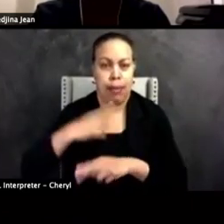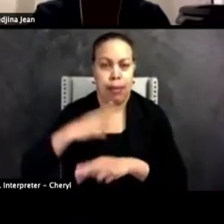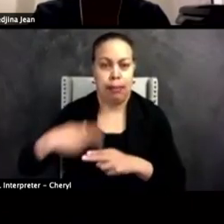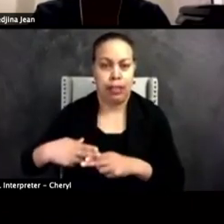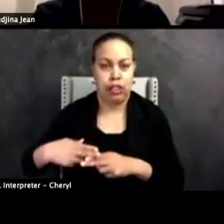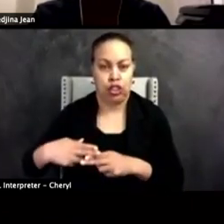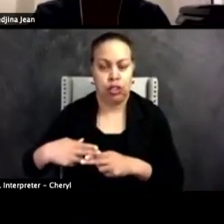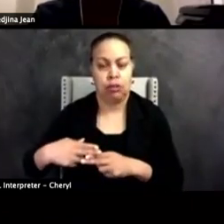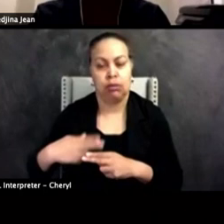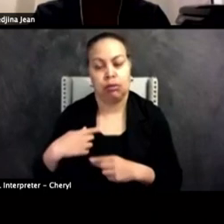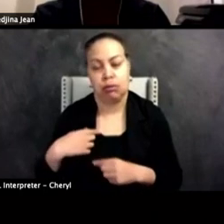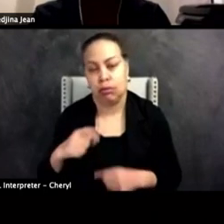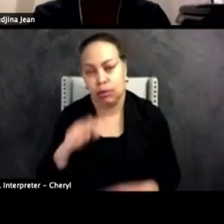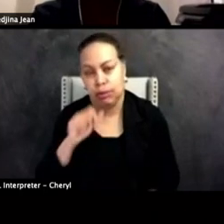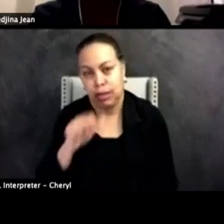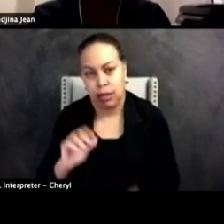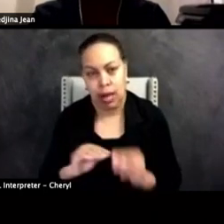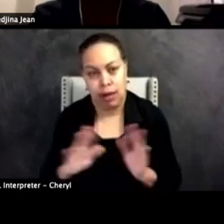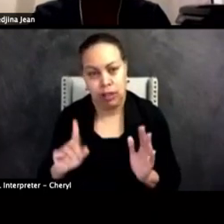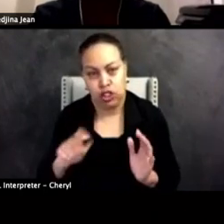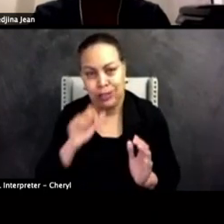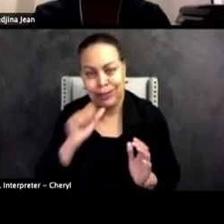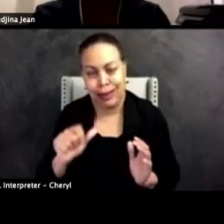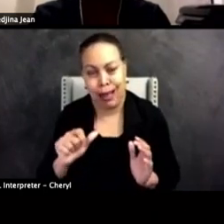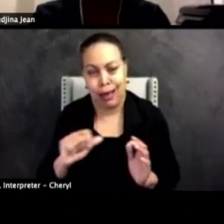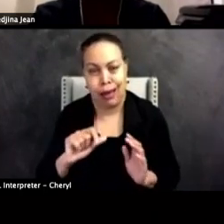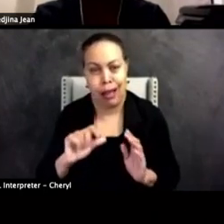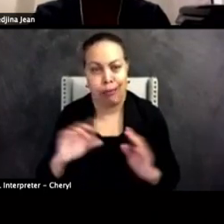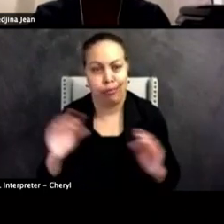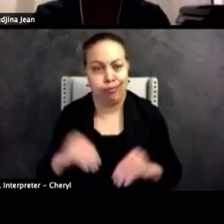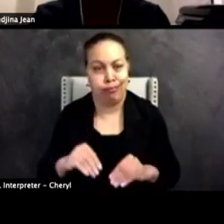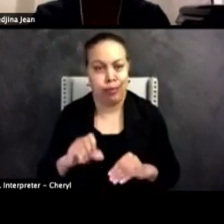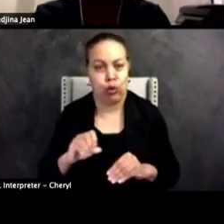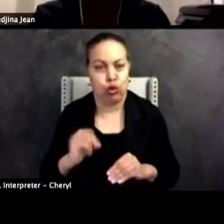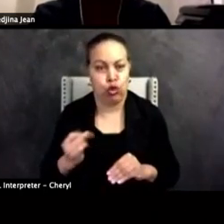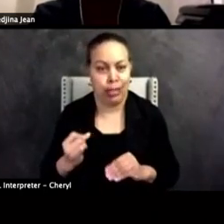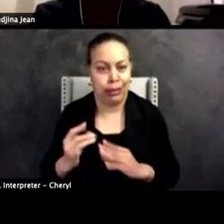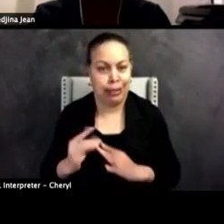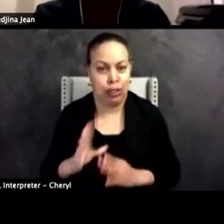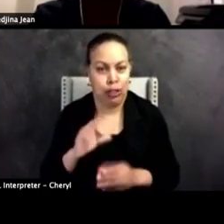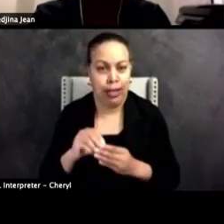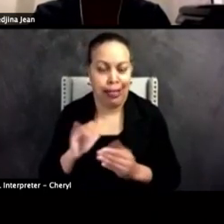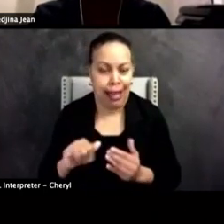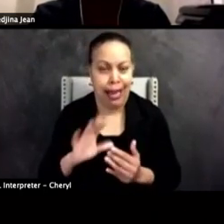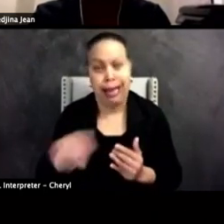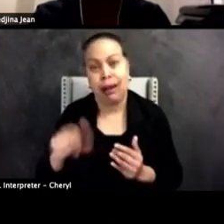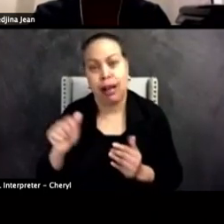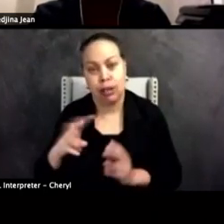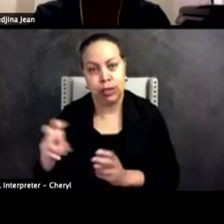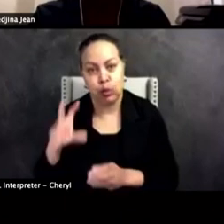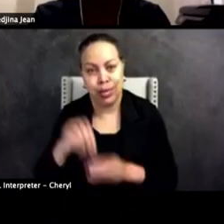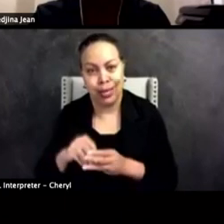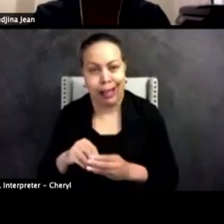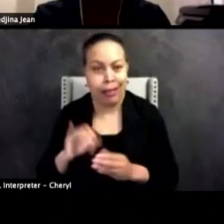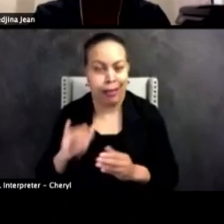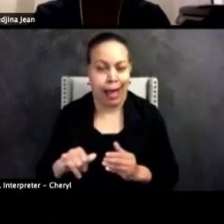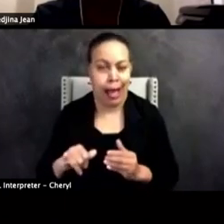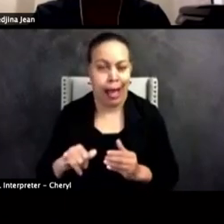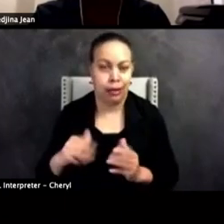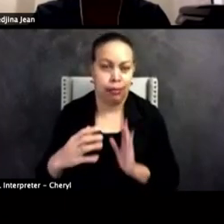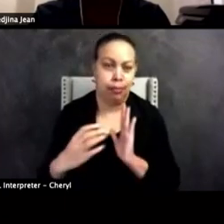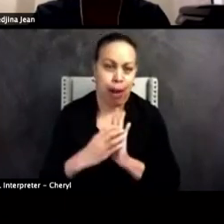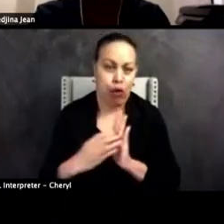I shouldn't have, obviously I shouldn't have lumped social justice warriors and those other things into that paragraph.